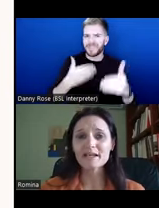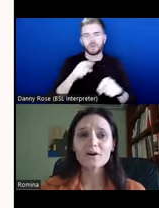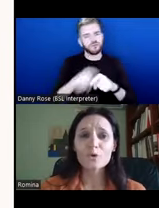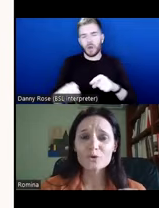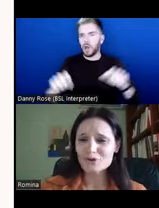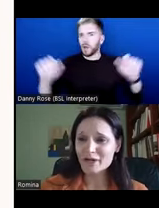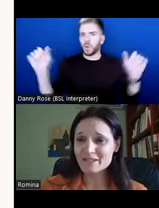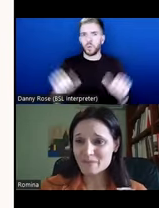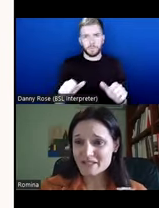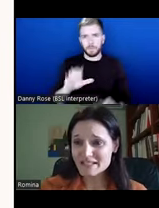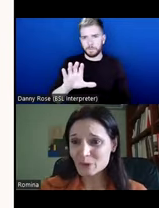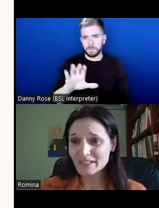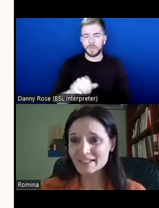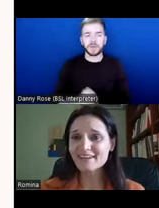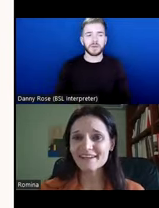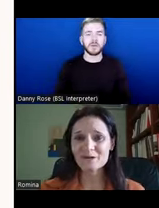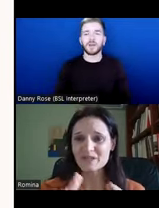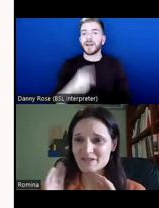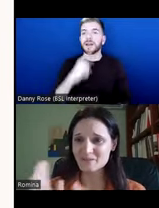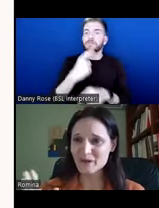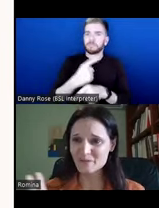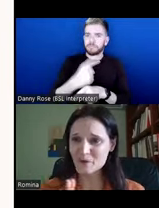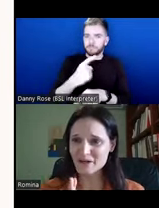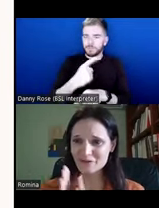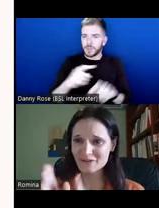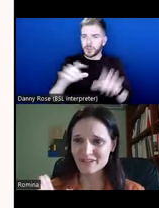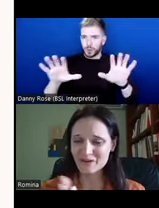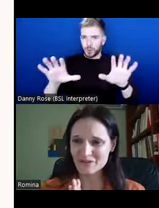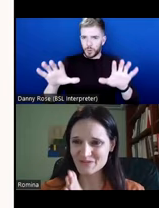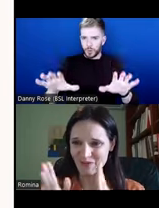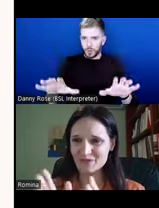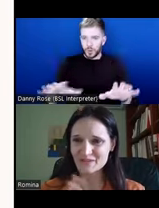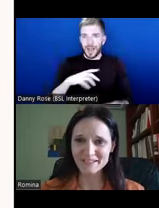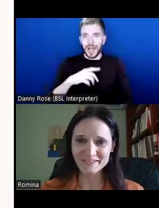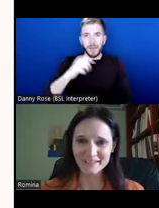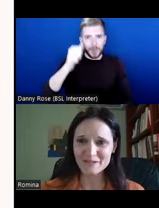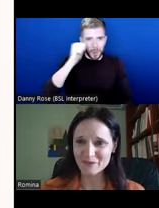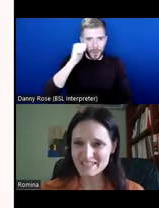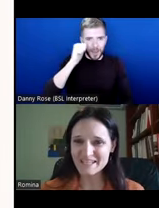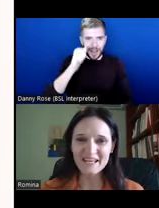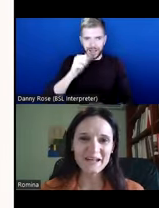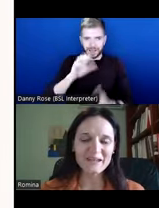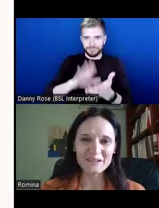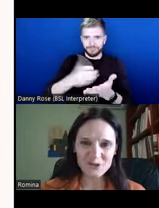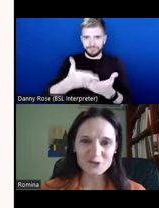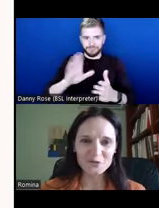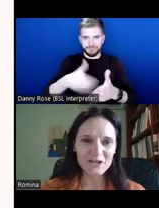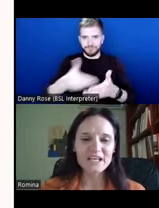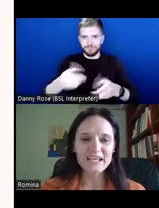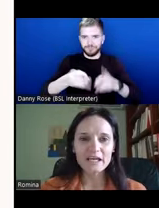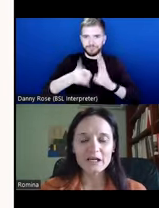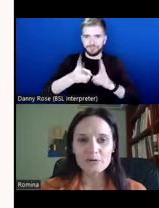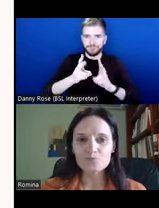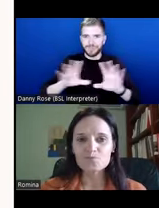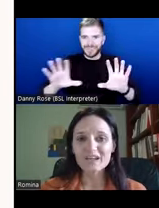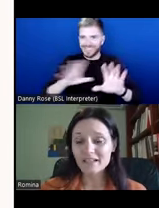can. Also trying to speak slowly, because I'm aware of the sign experts that I shouldn't rush.